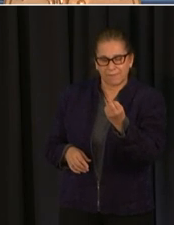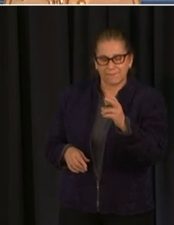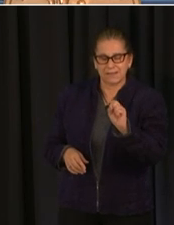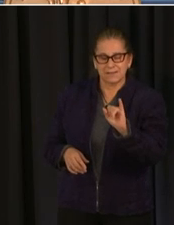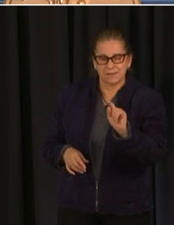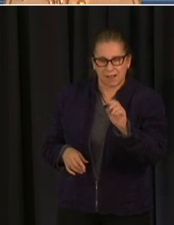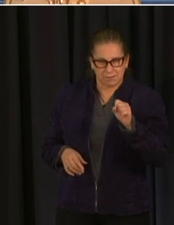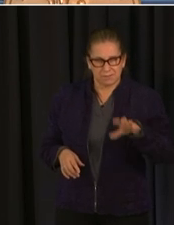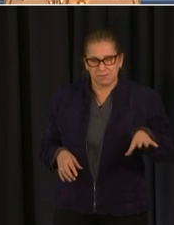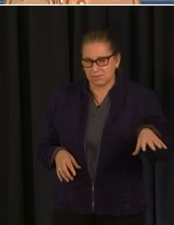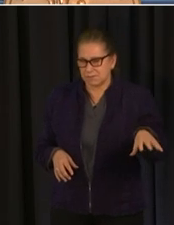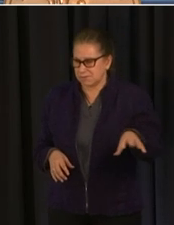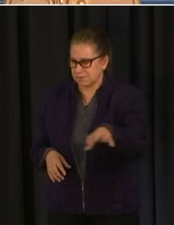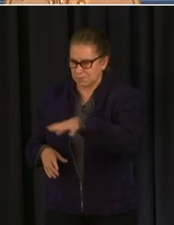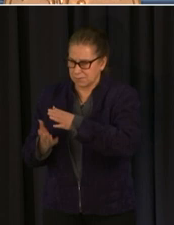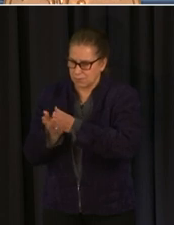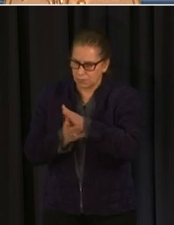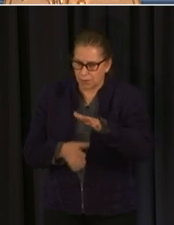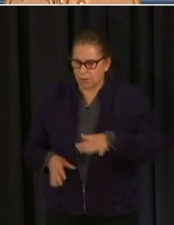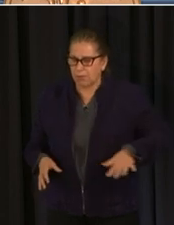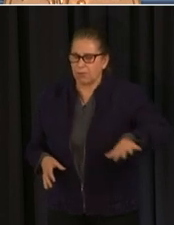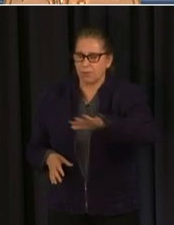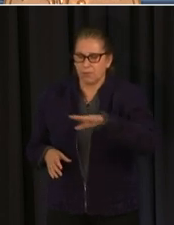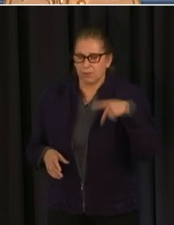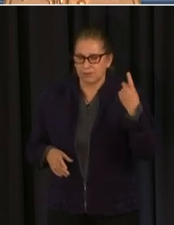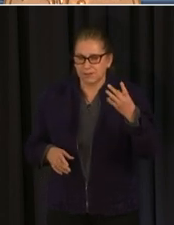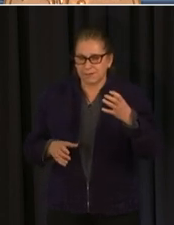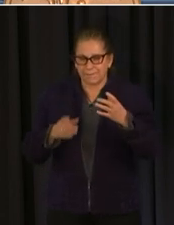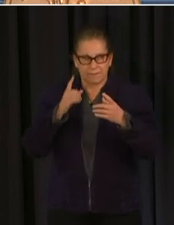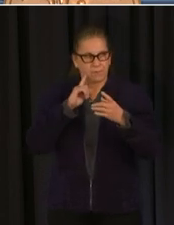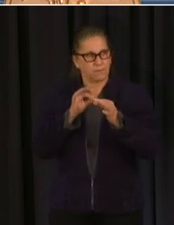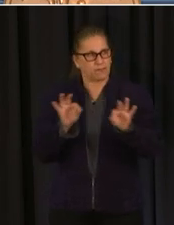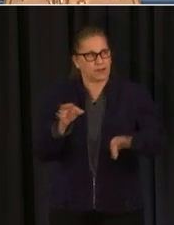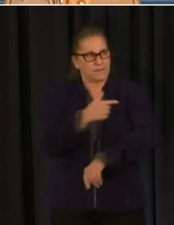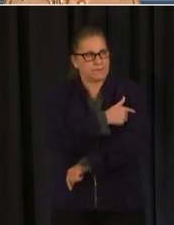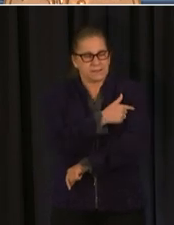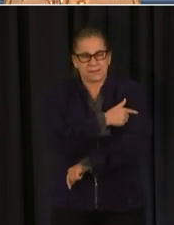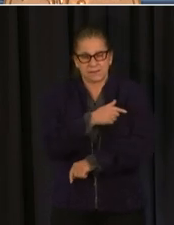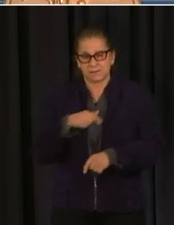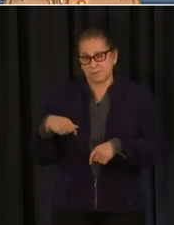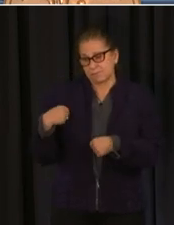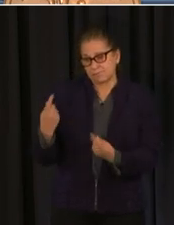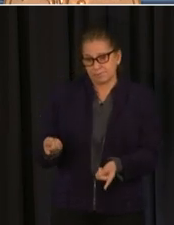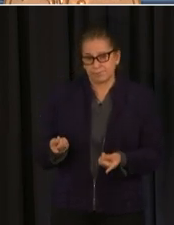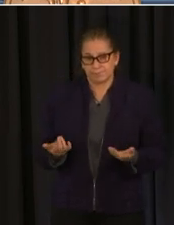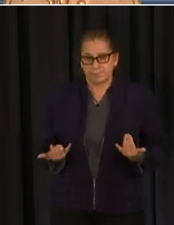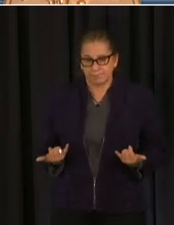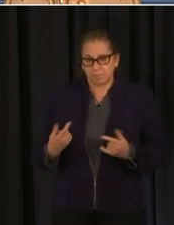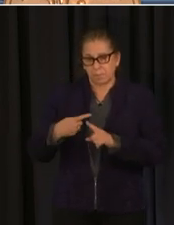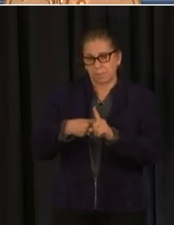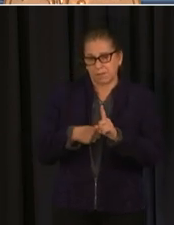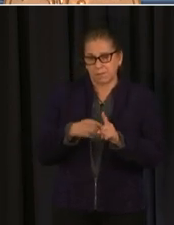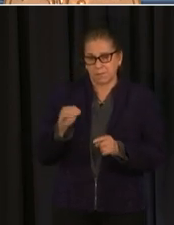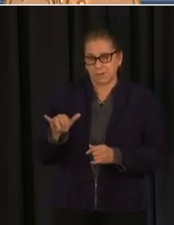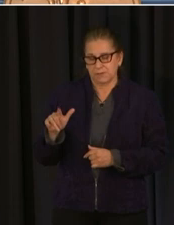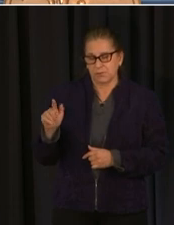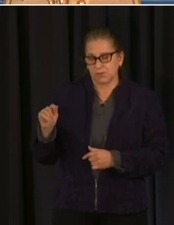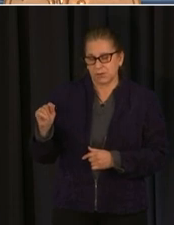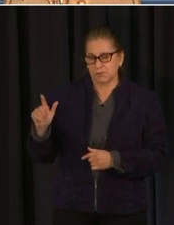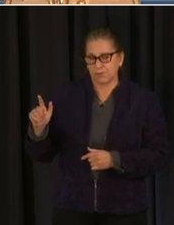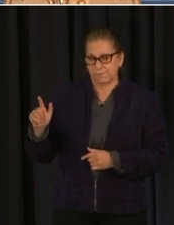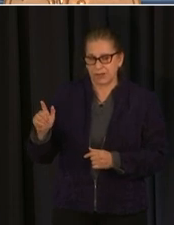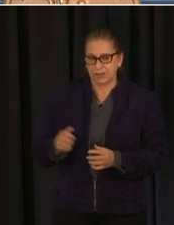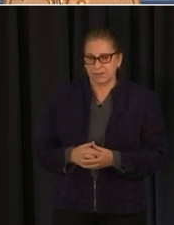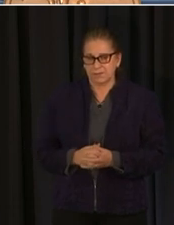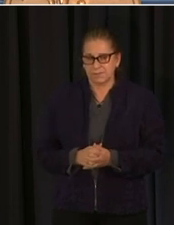locations but many local health care providers and um